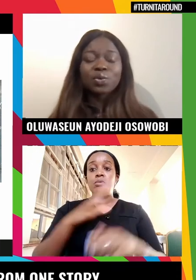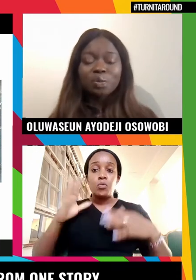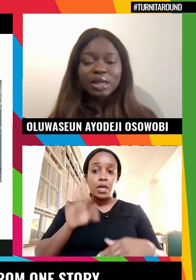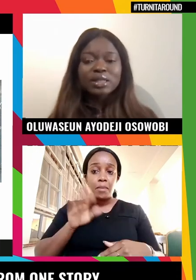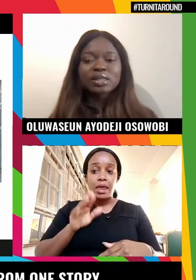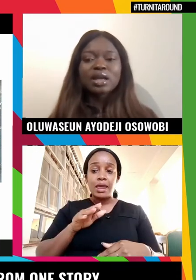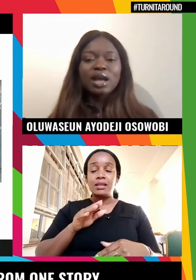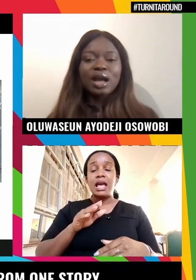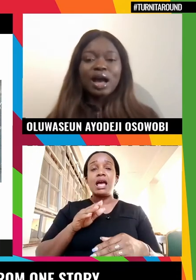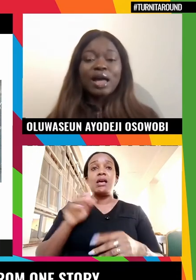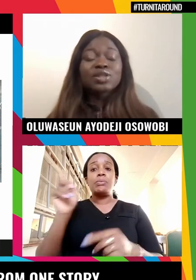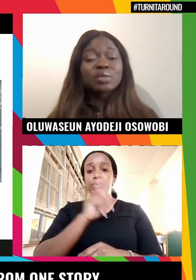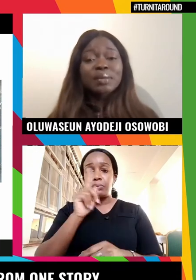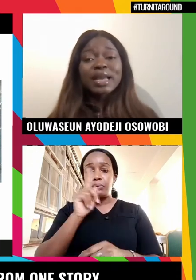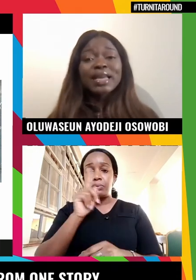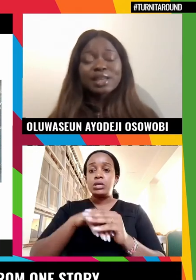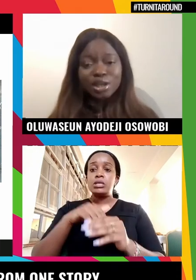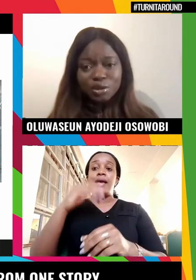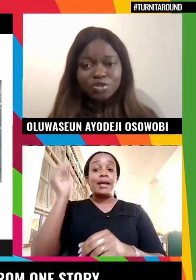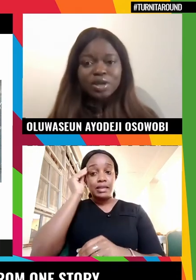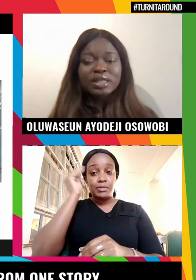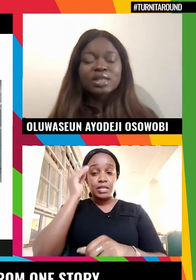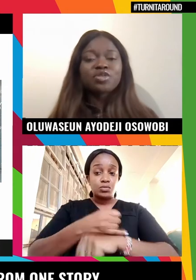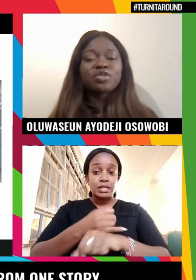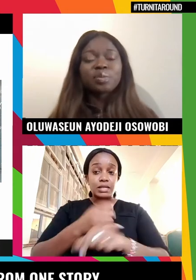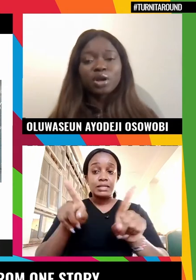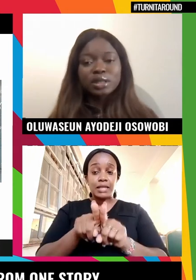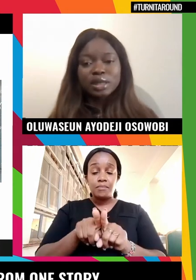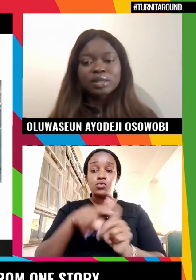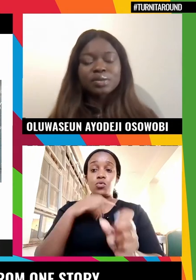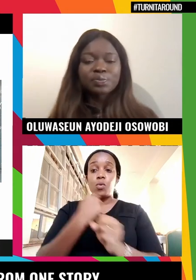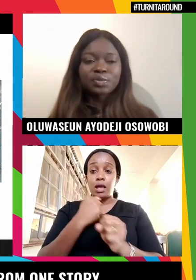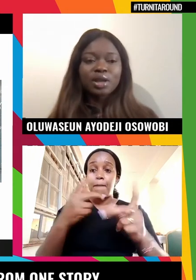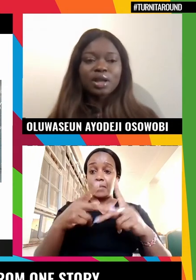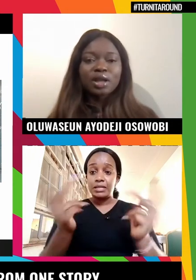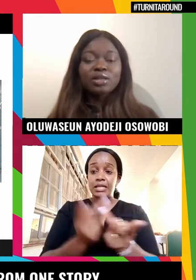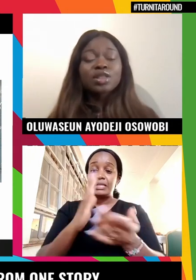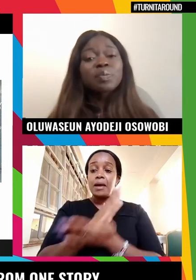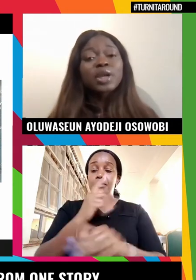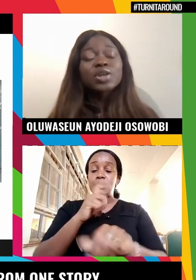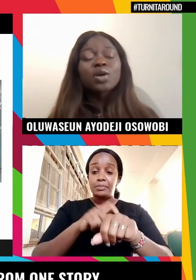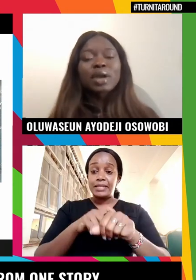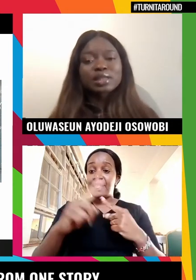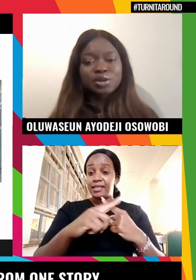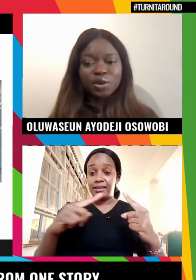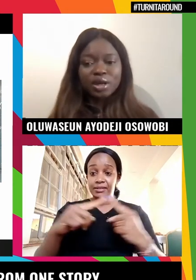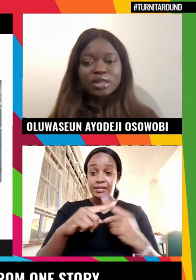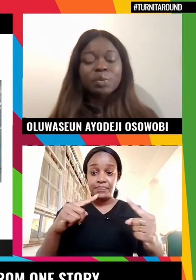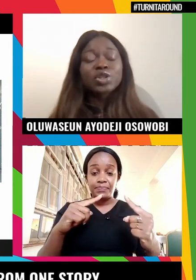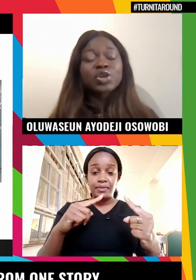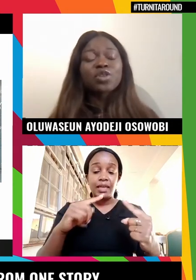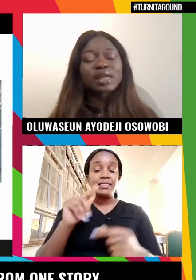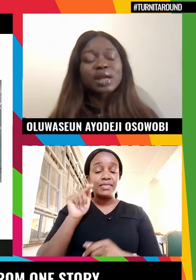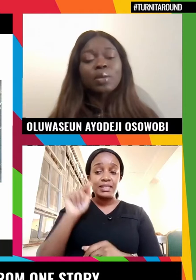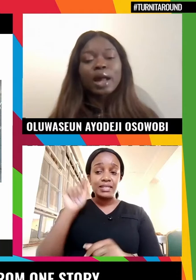in the workplace, and sometimes get killed for getting involved in politics. The third picture on my screen